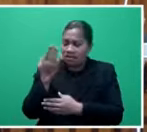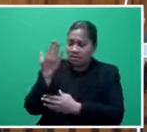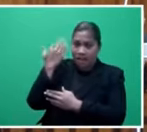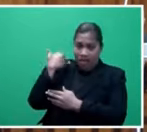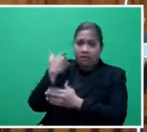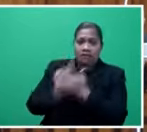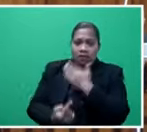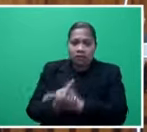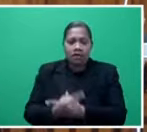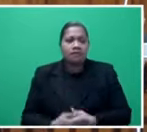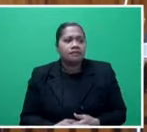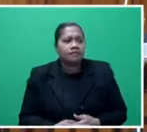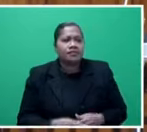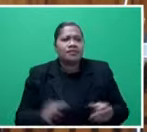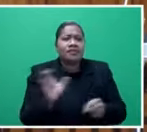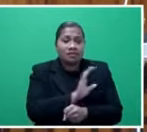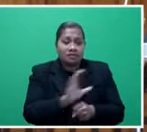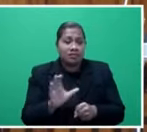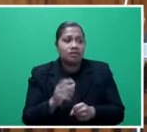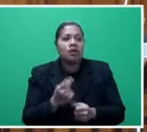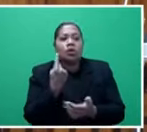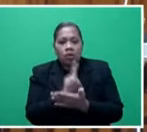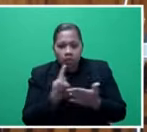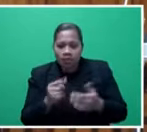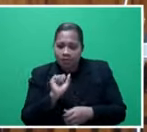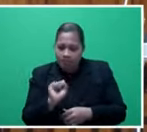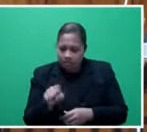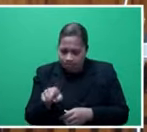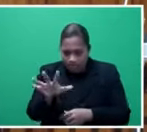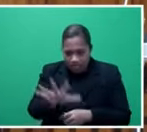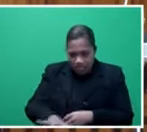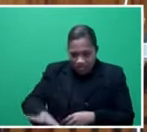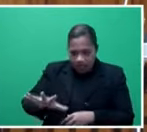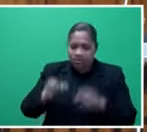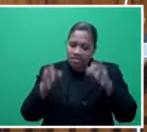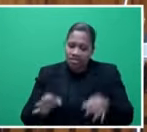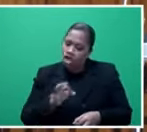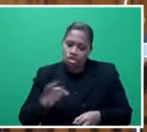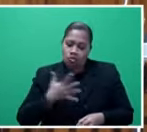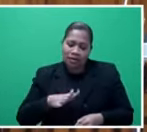take the latitude because they are the only bus operator in that particular area, decide not to run the bus service.